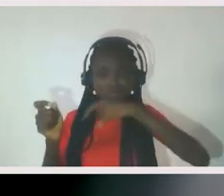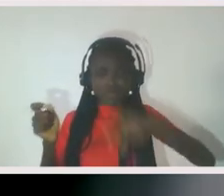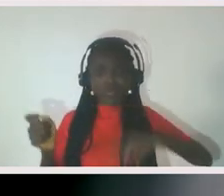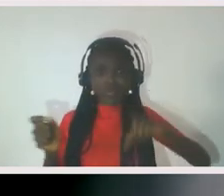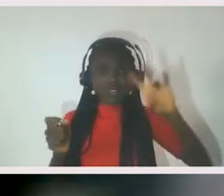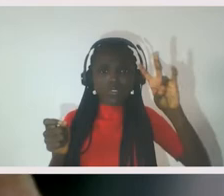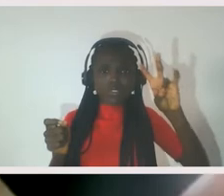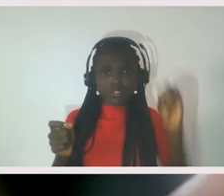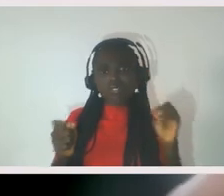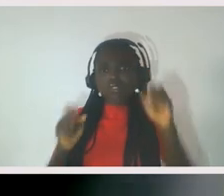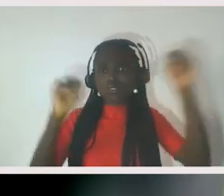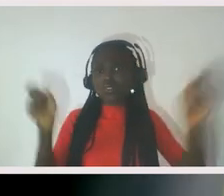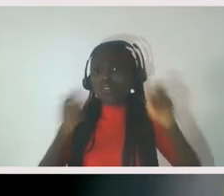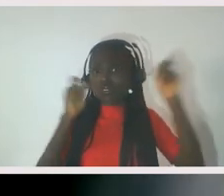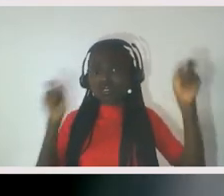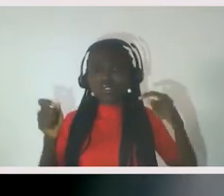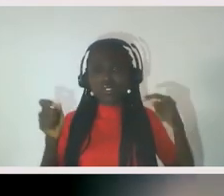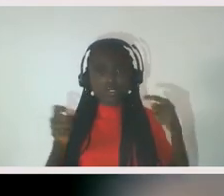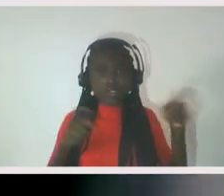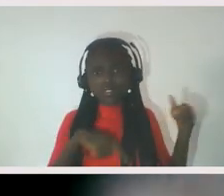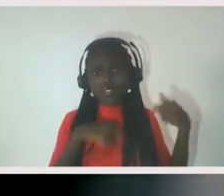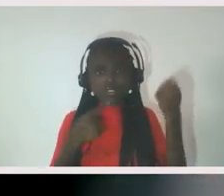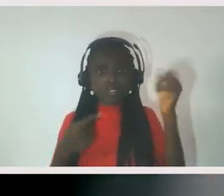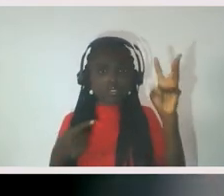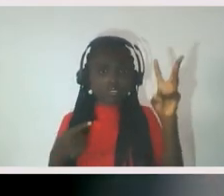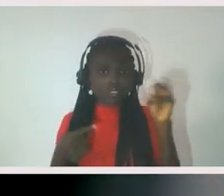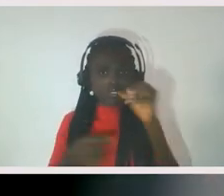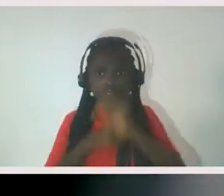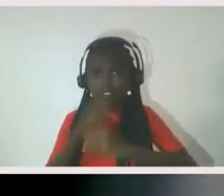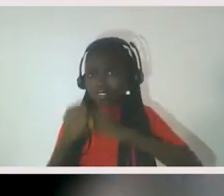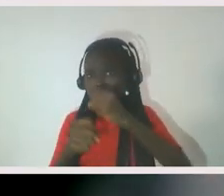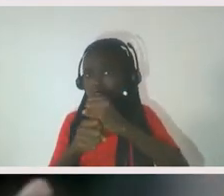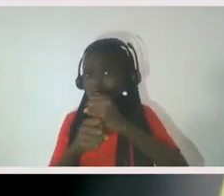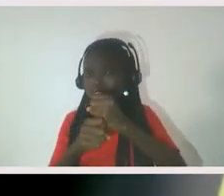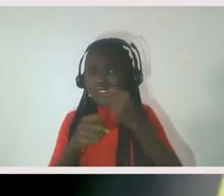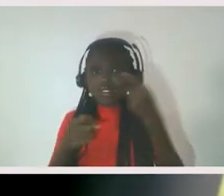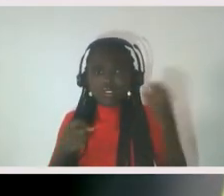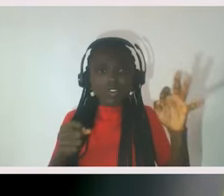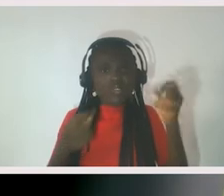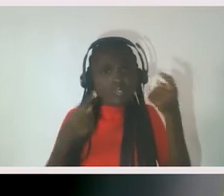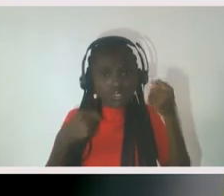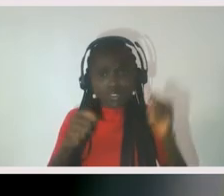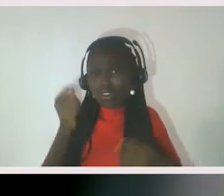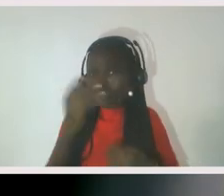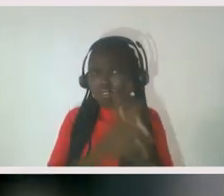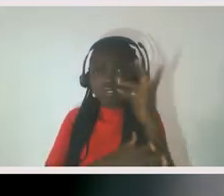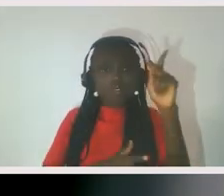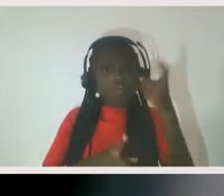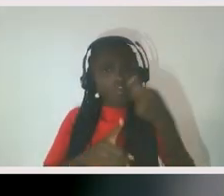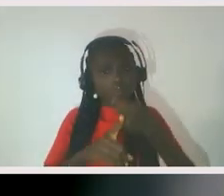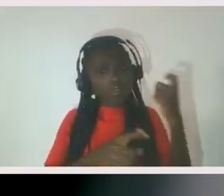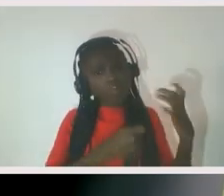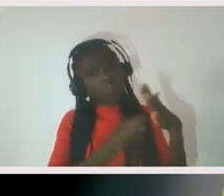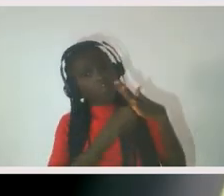And, um, you know, the 60 years was a 60 years of trying to grow up from a